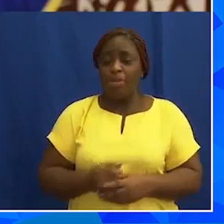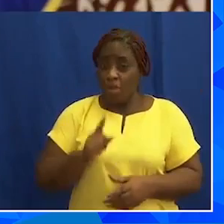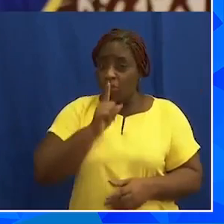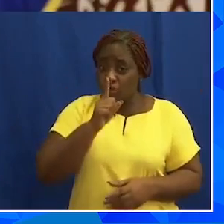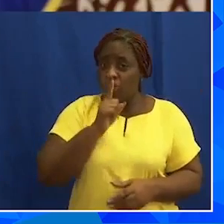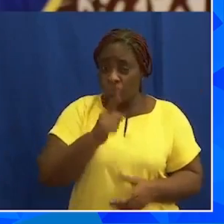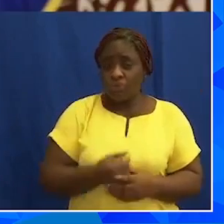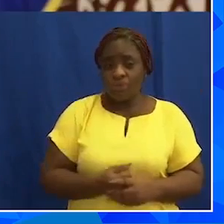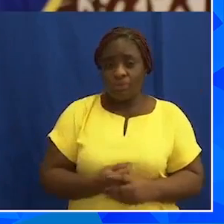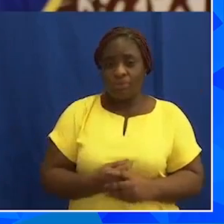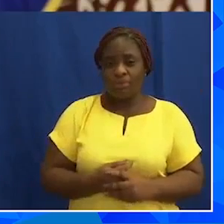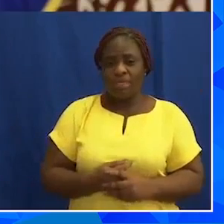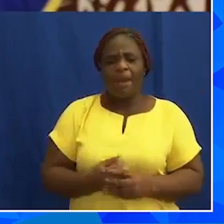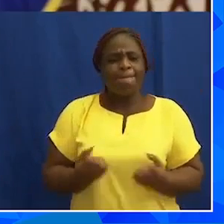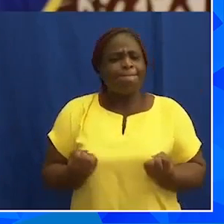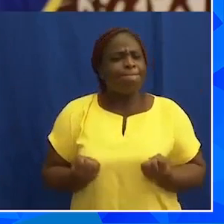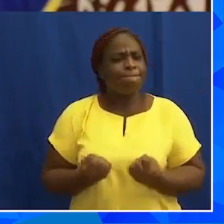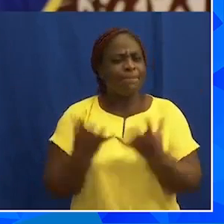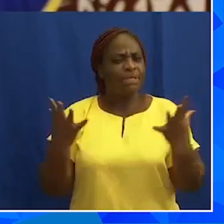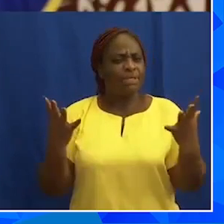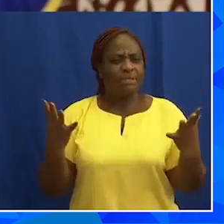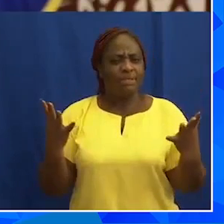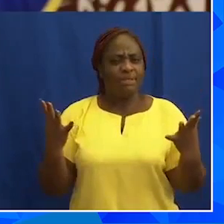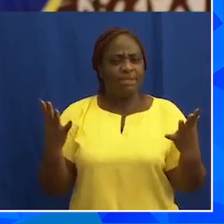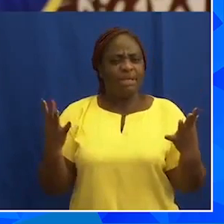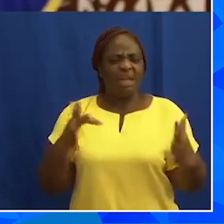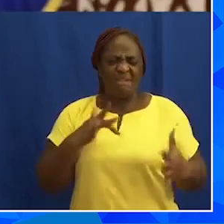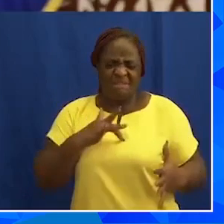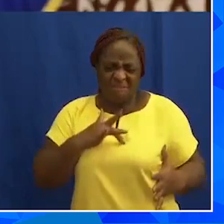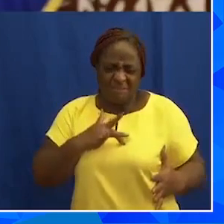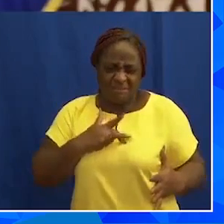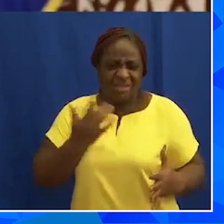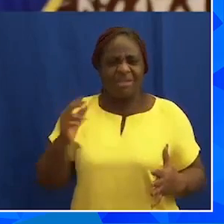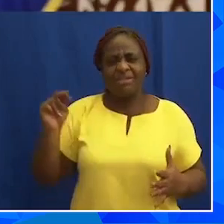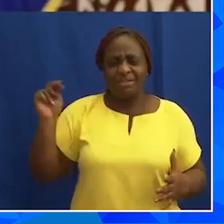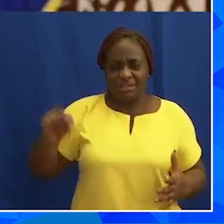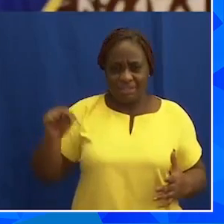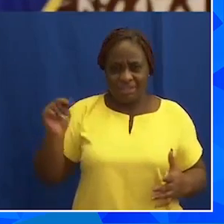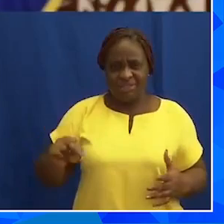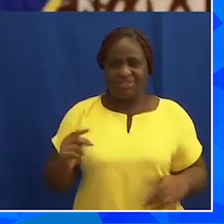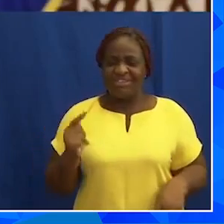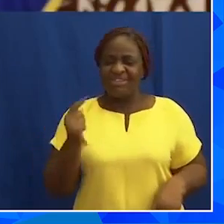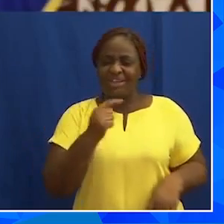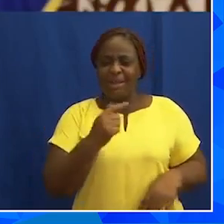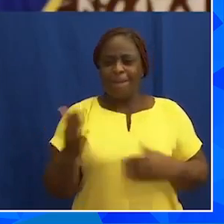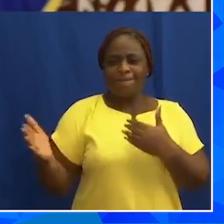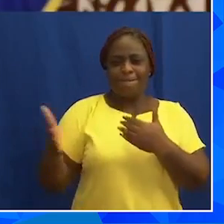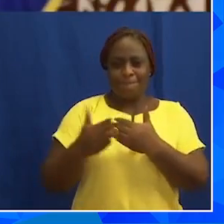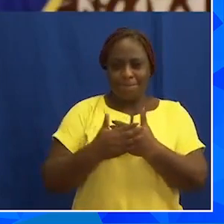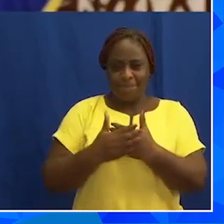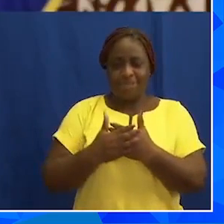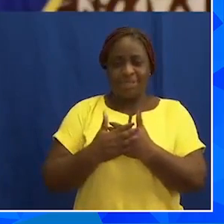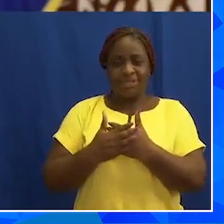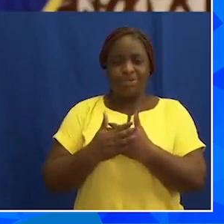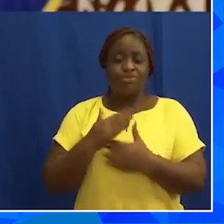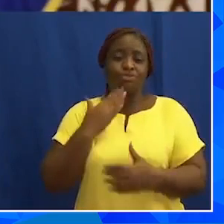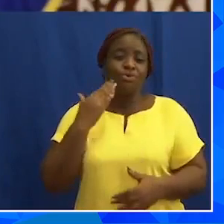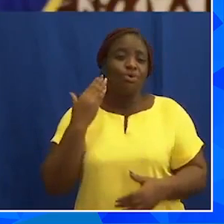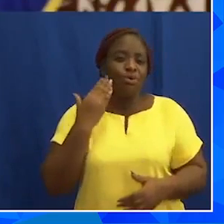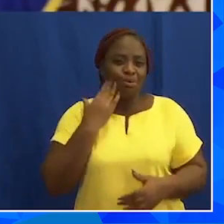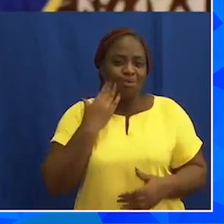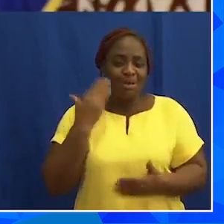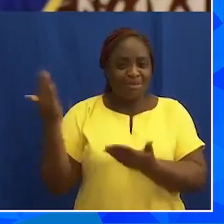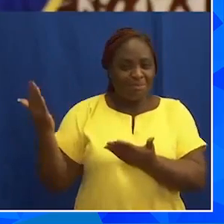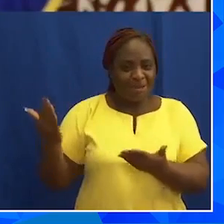true that many of you have felt the need for me to come back to the fellow Ghanaians format that